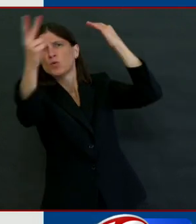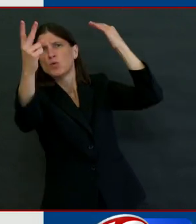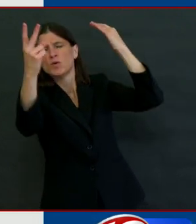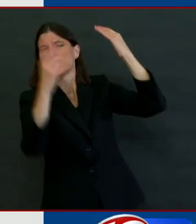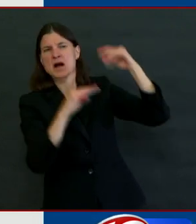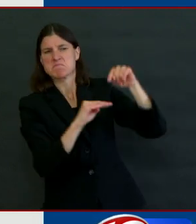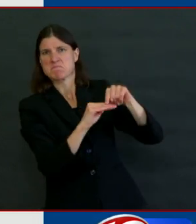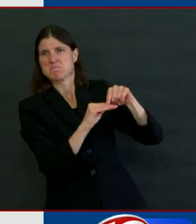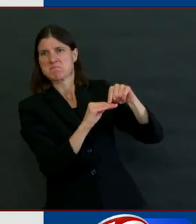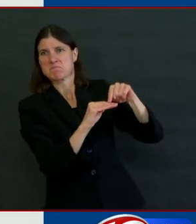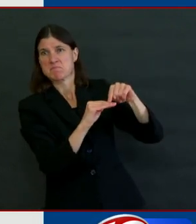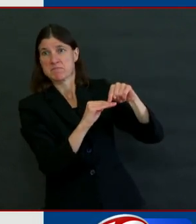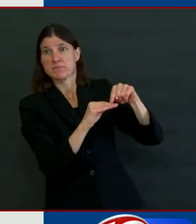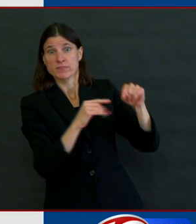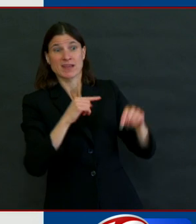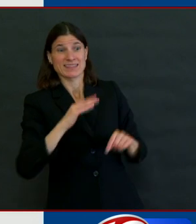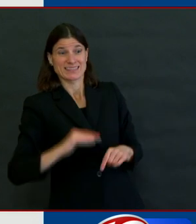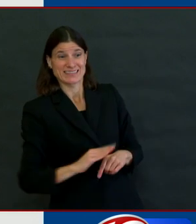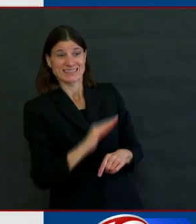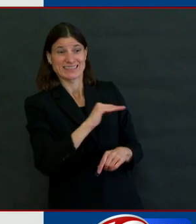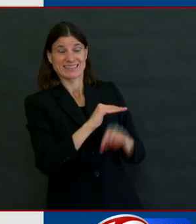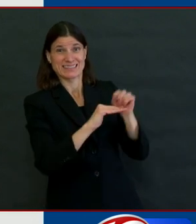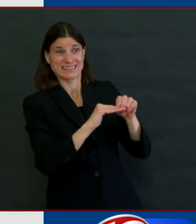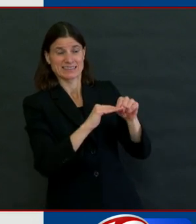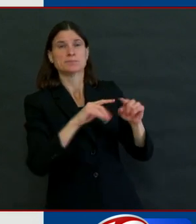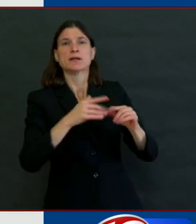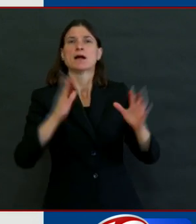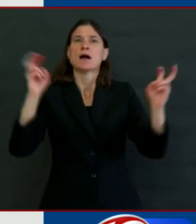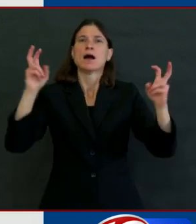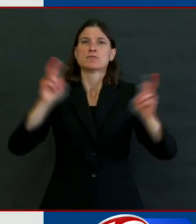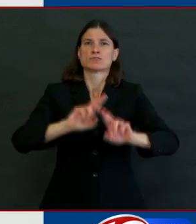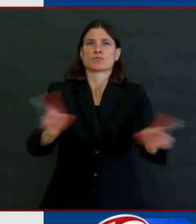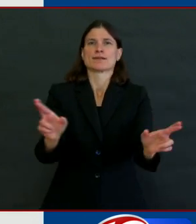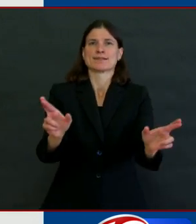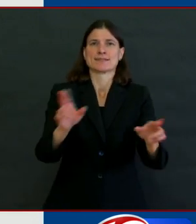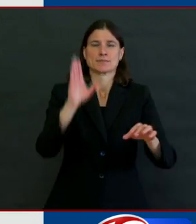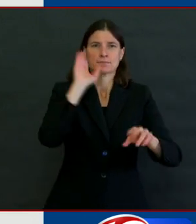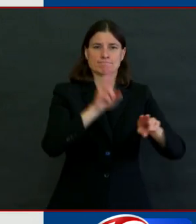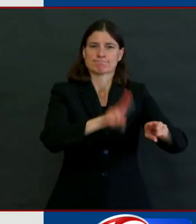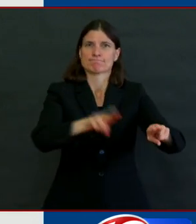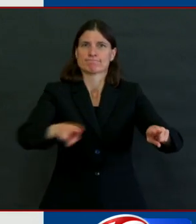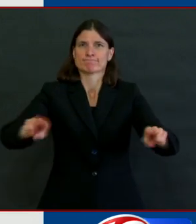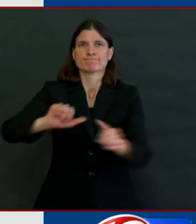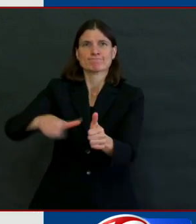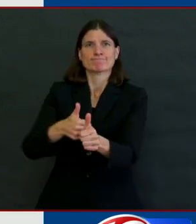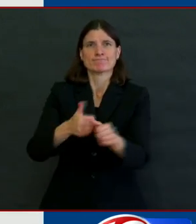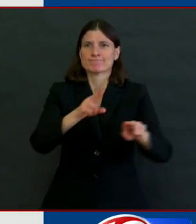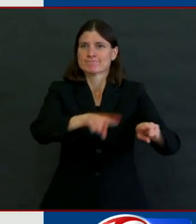hope, my expectation is that our actual experience will be better than the blue line.